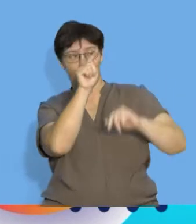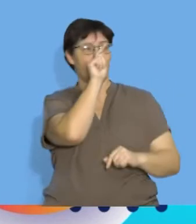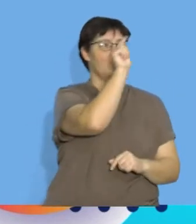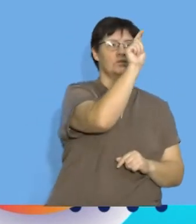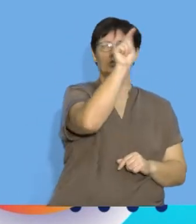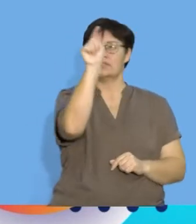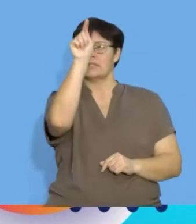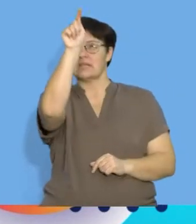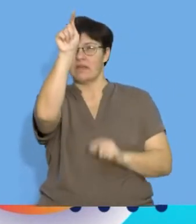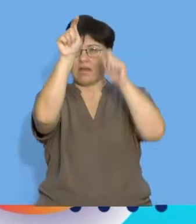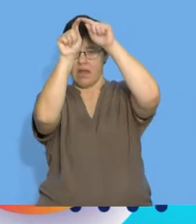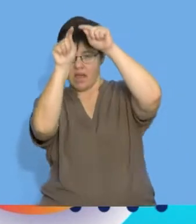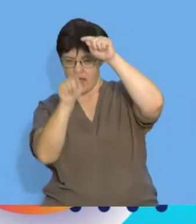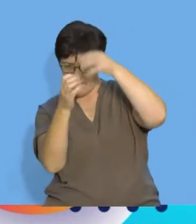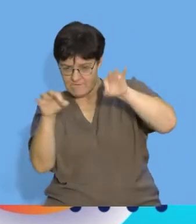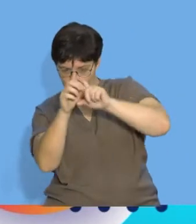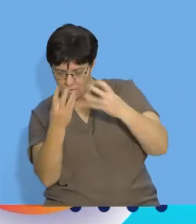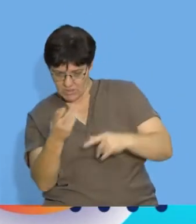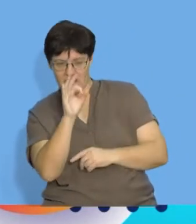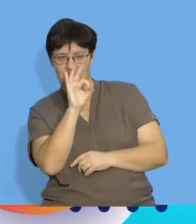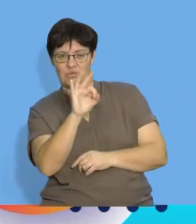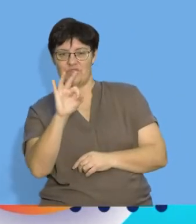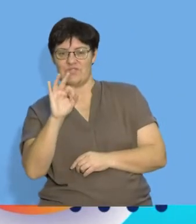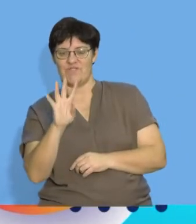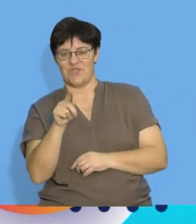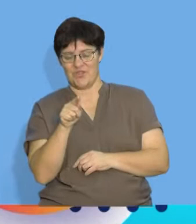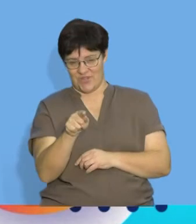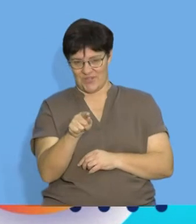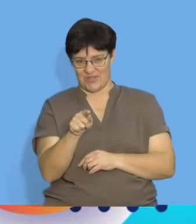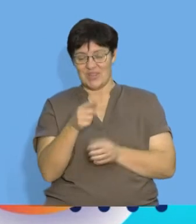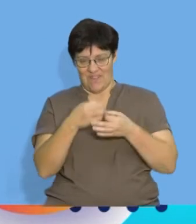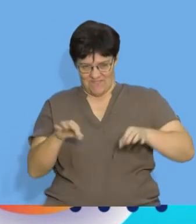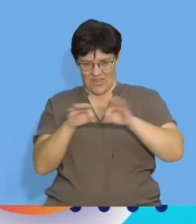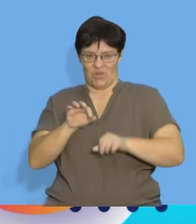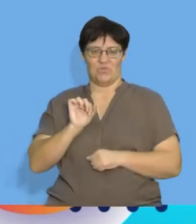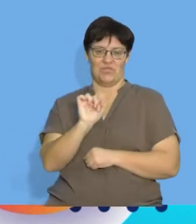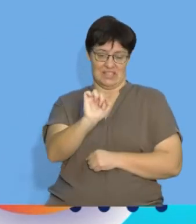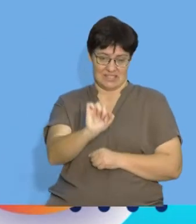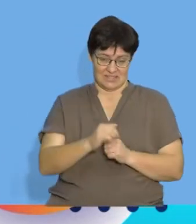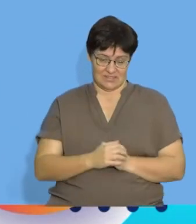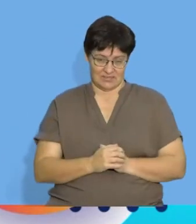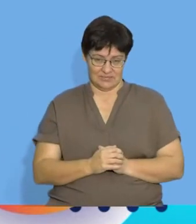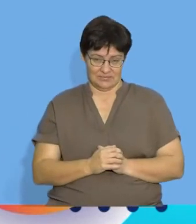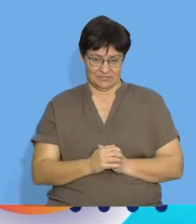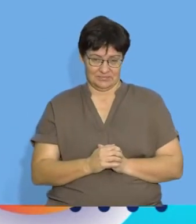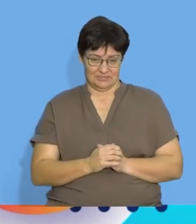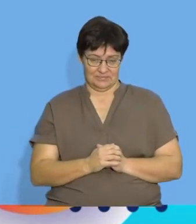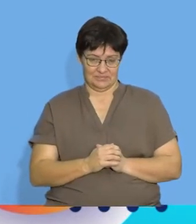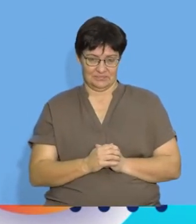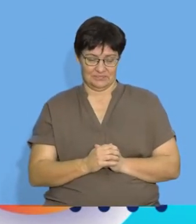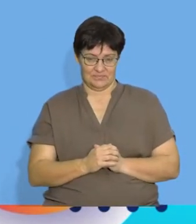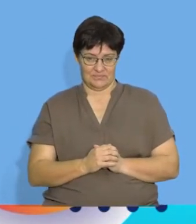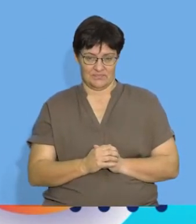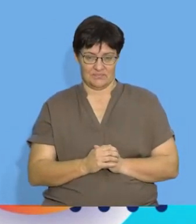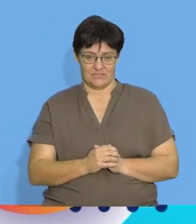in the 7th position of the sequence, but the value of the 7th term is 334.